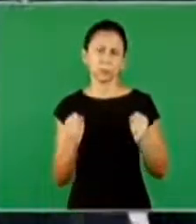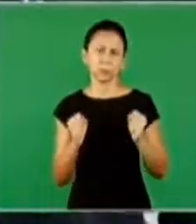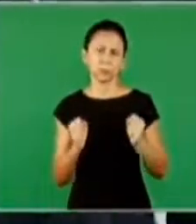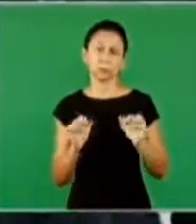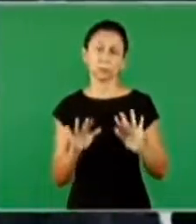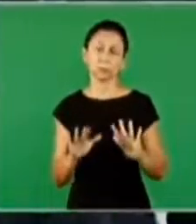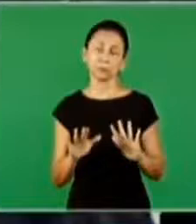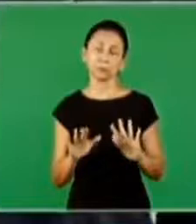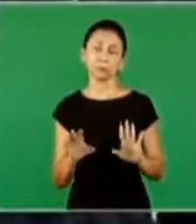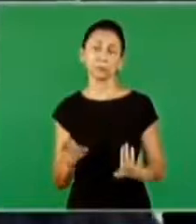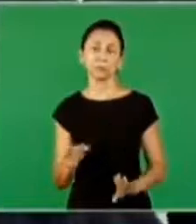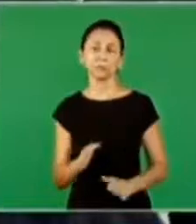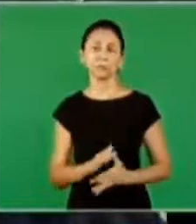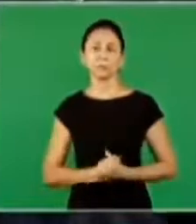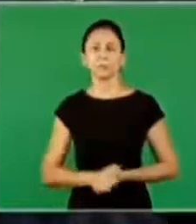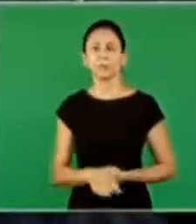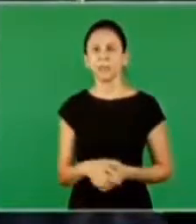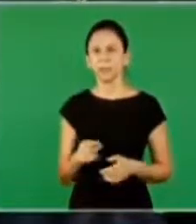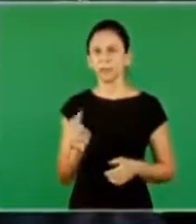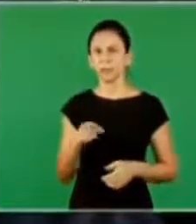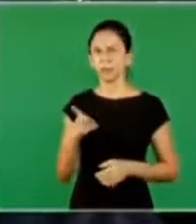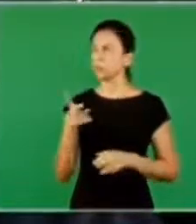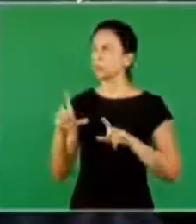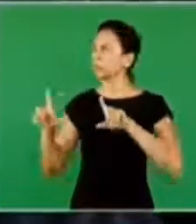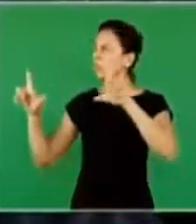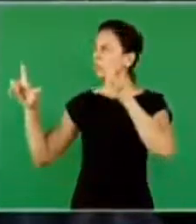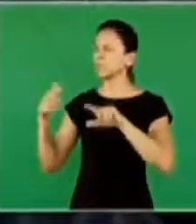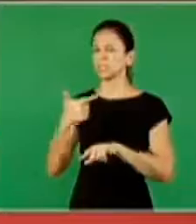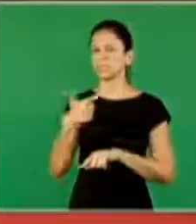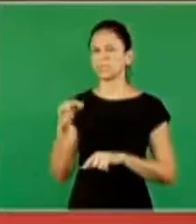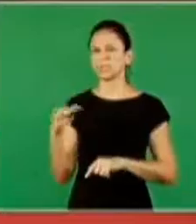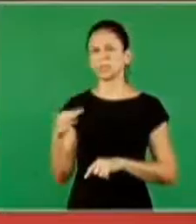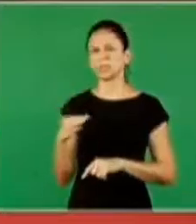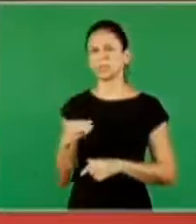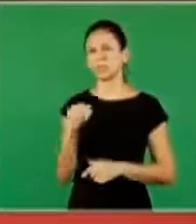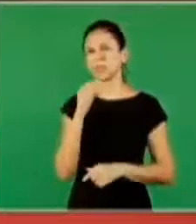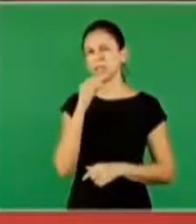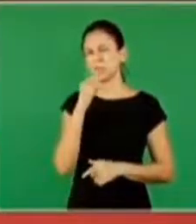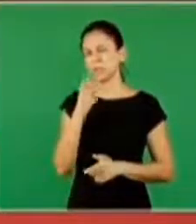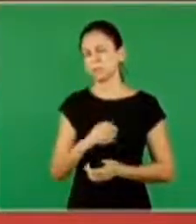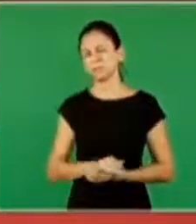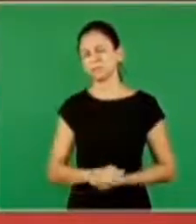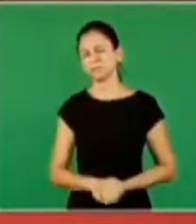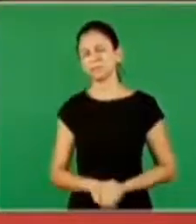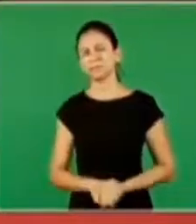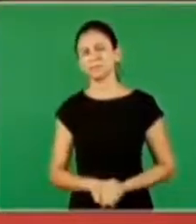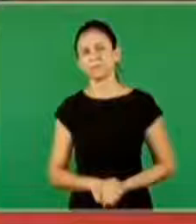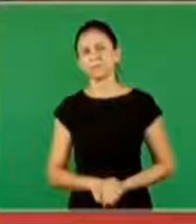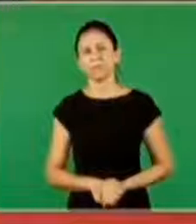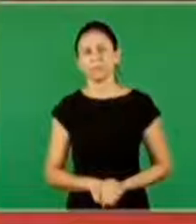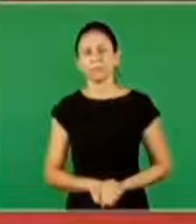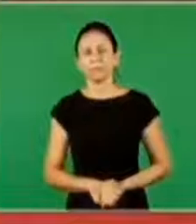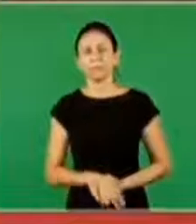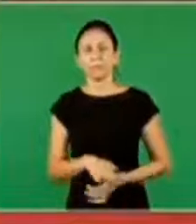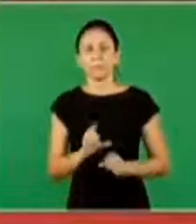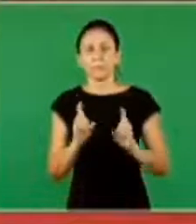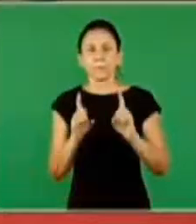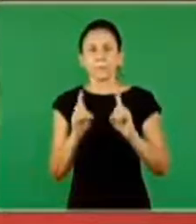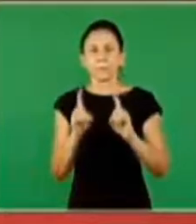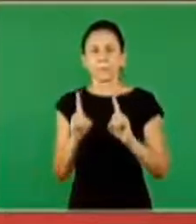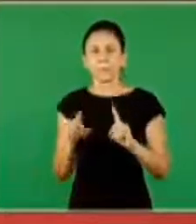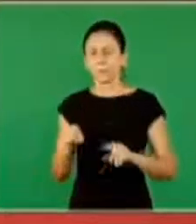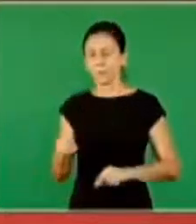that brings prosperity we're not going to even go to the other topics because only in 20 minutes